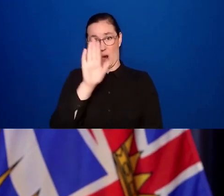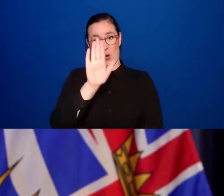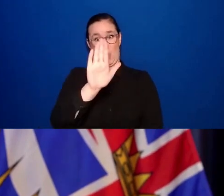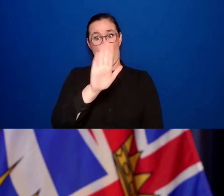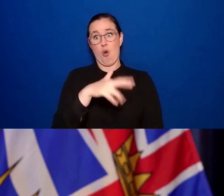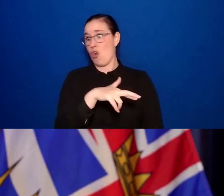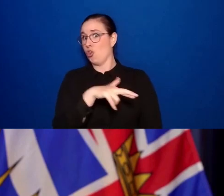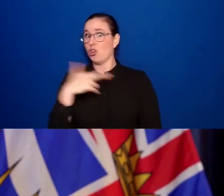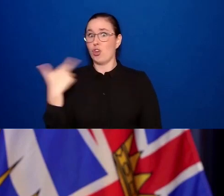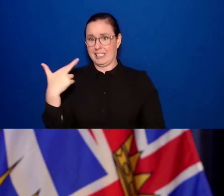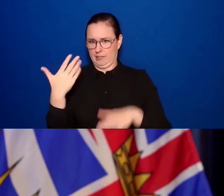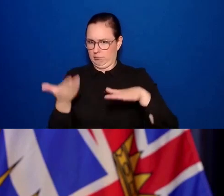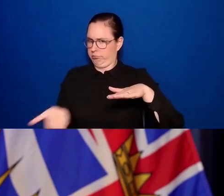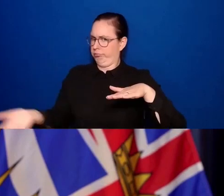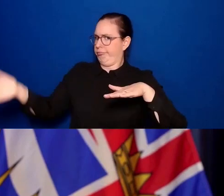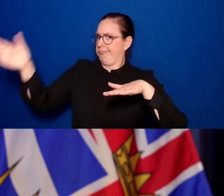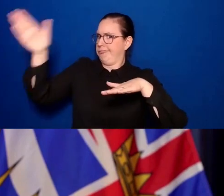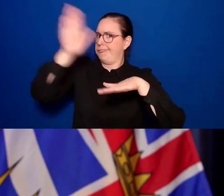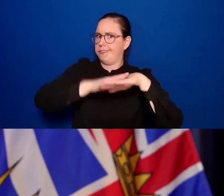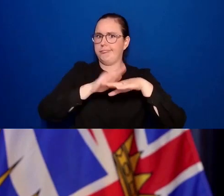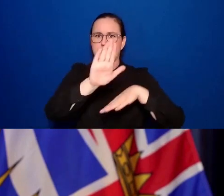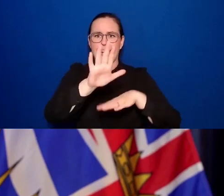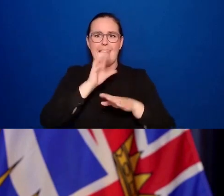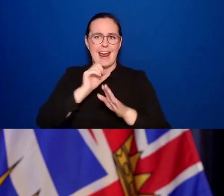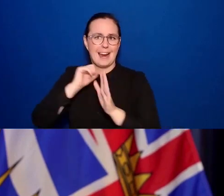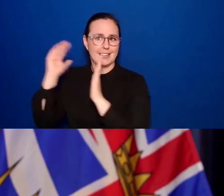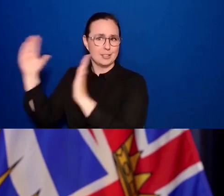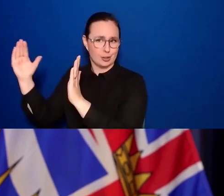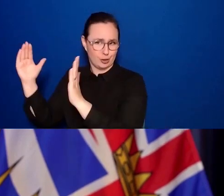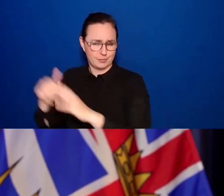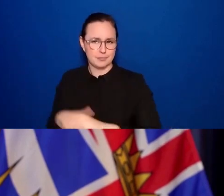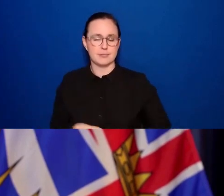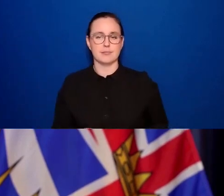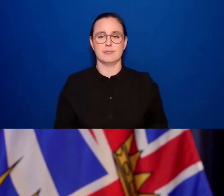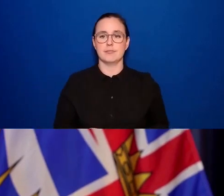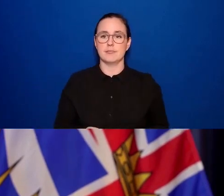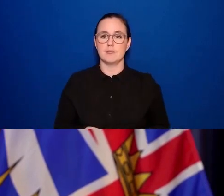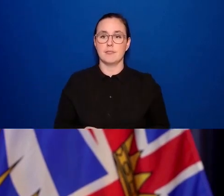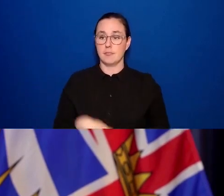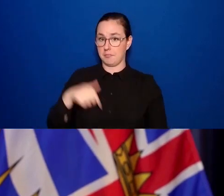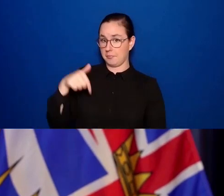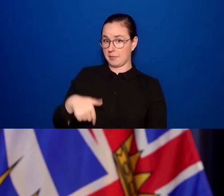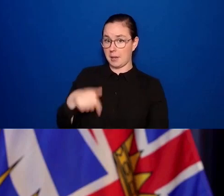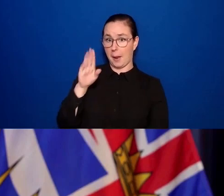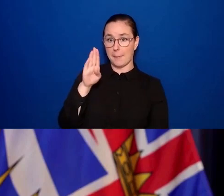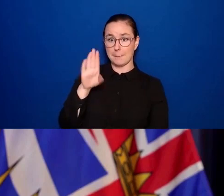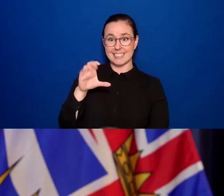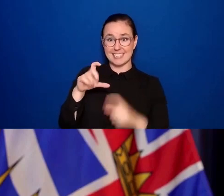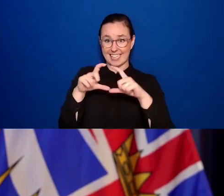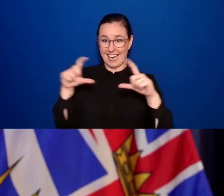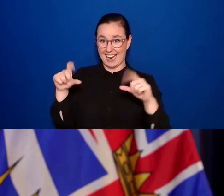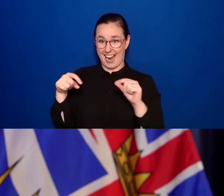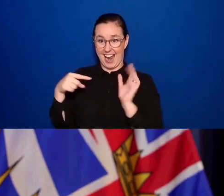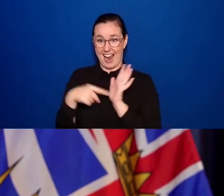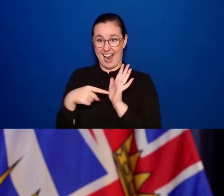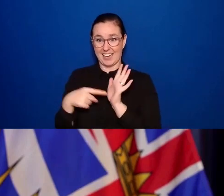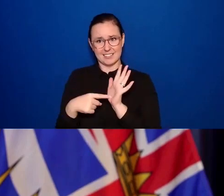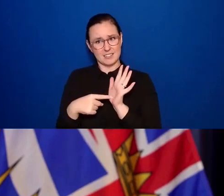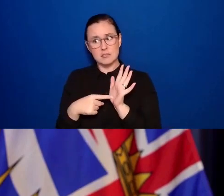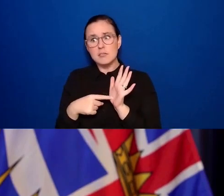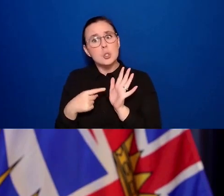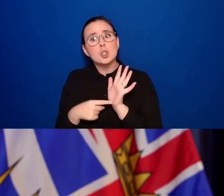BC vaccine card builds on the confidence that this vaccination campaign has shown that confidence